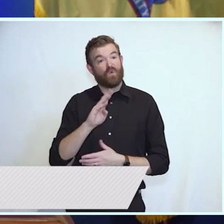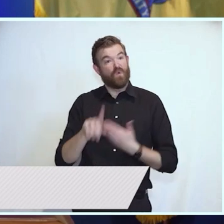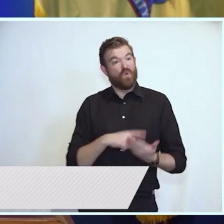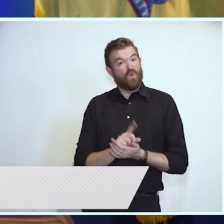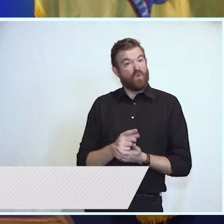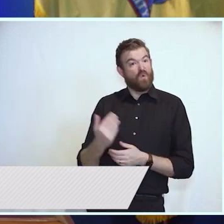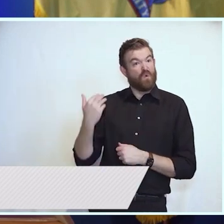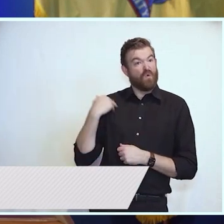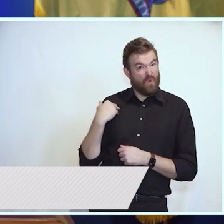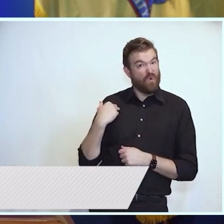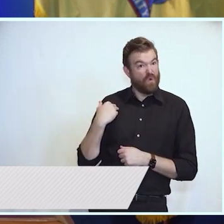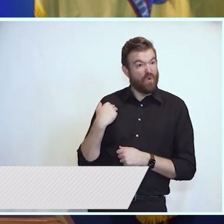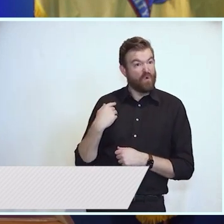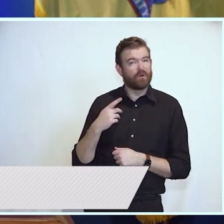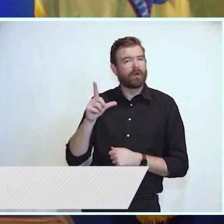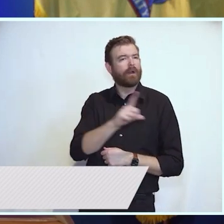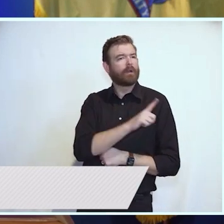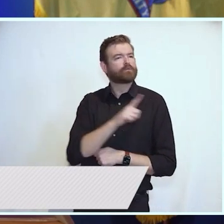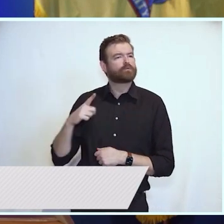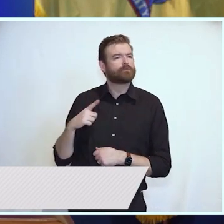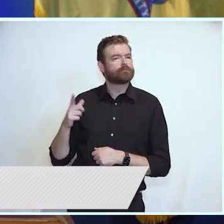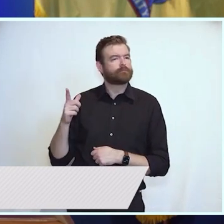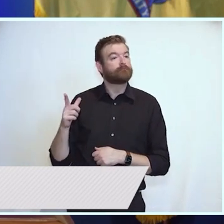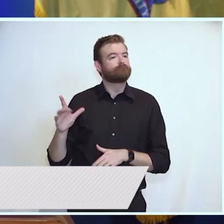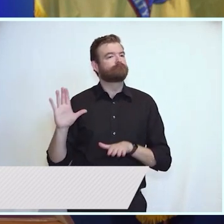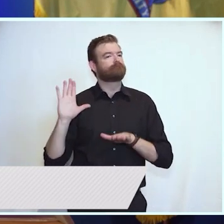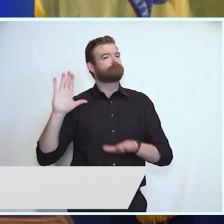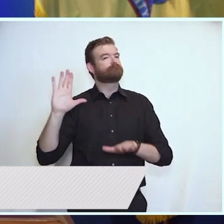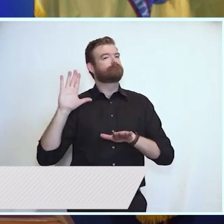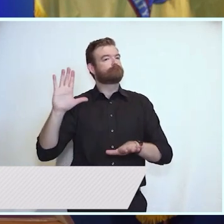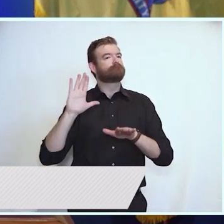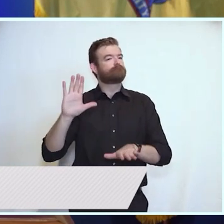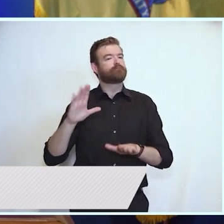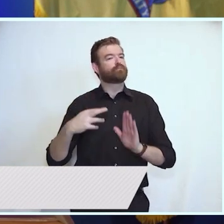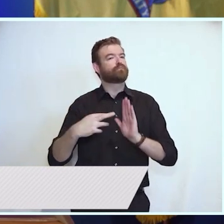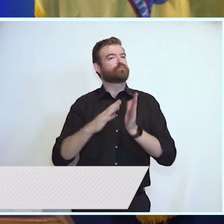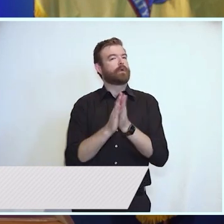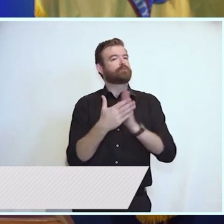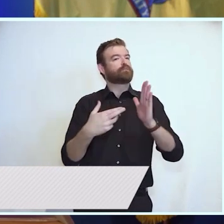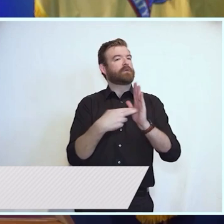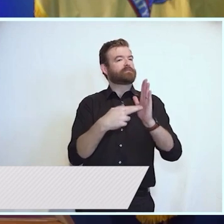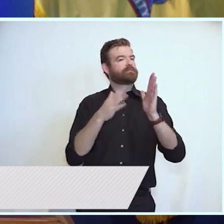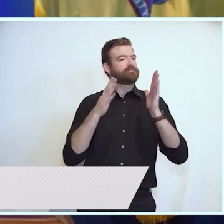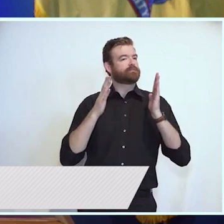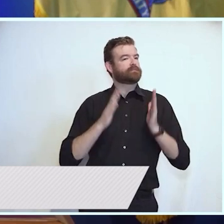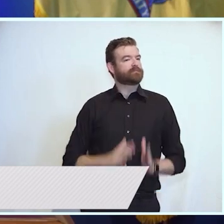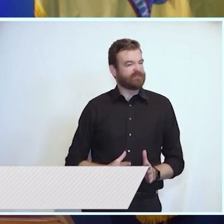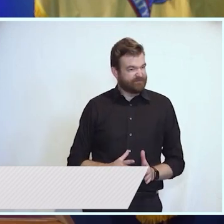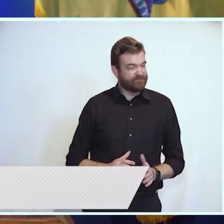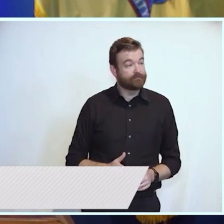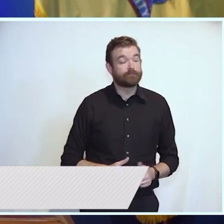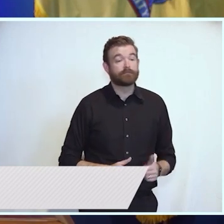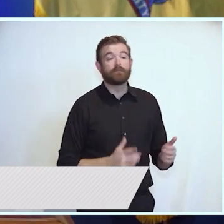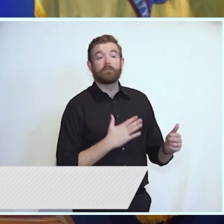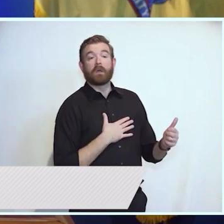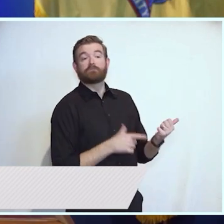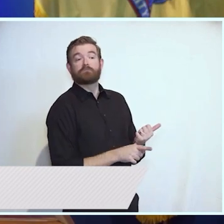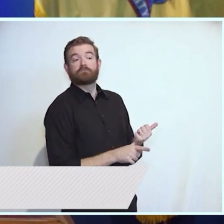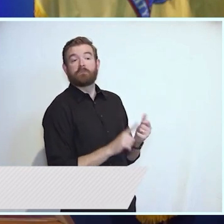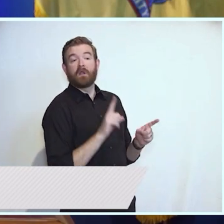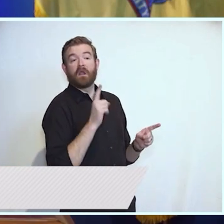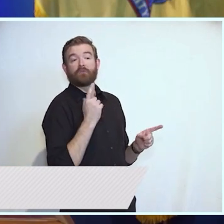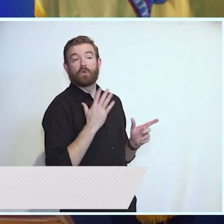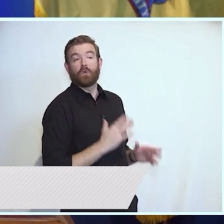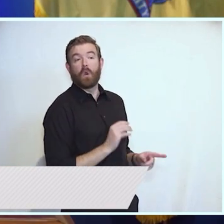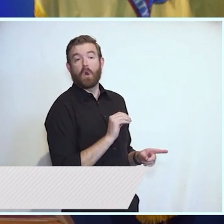residents they now serve. Lieutenant Governor Sheila Oliver and I congratulate the new Senate leaders, Senate President Nick Scutari